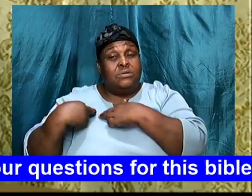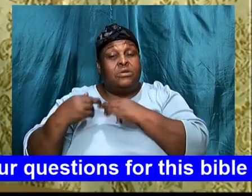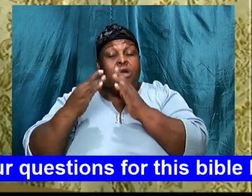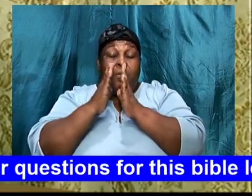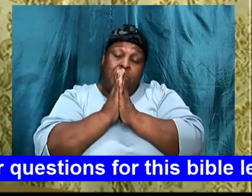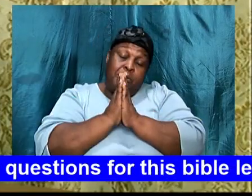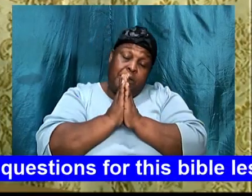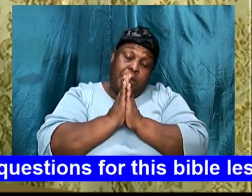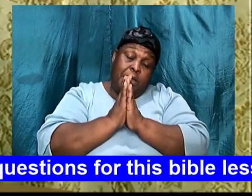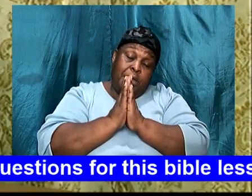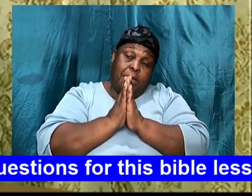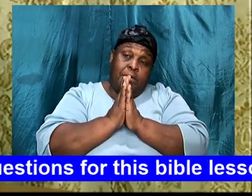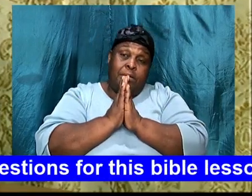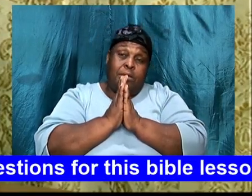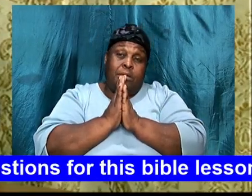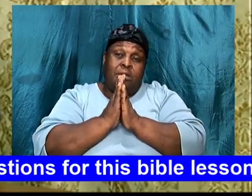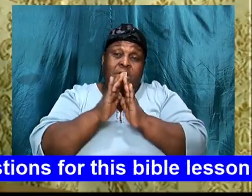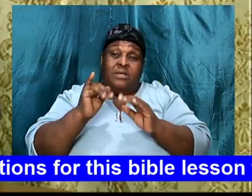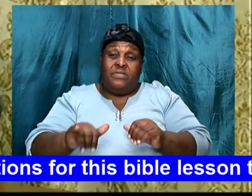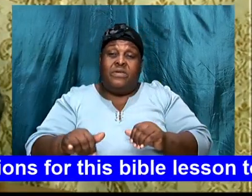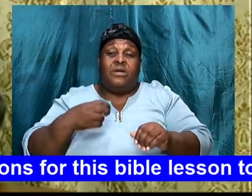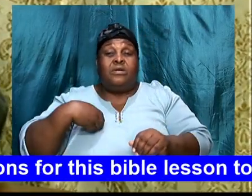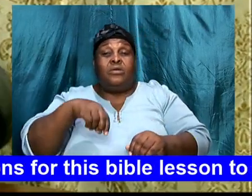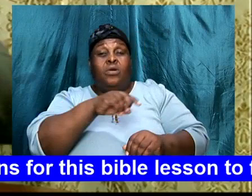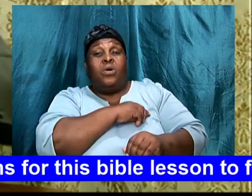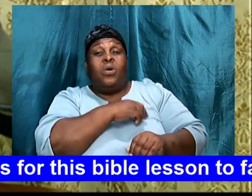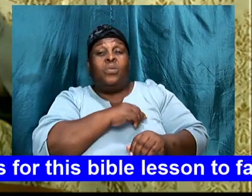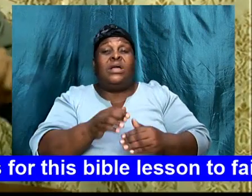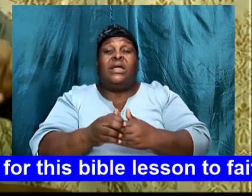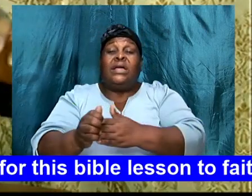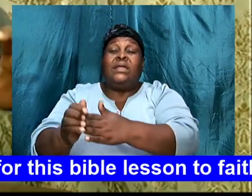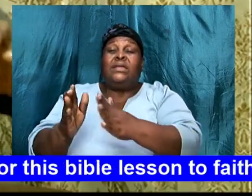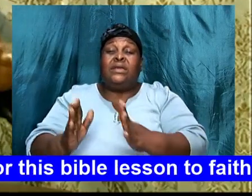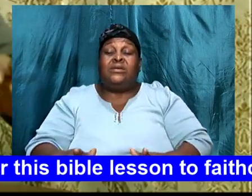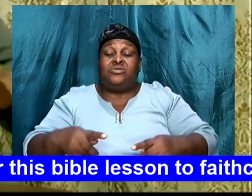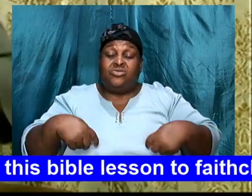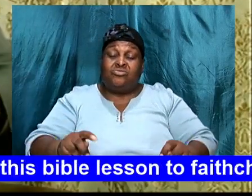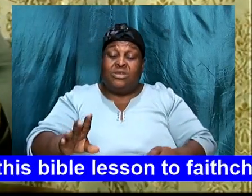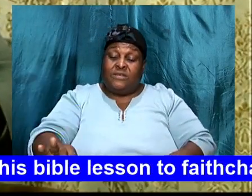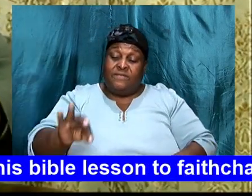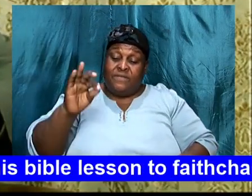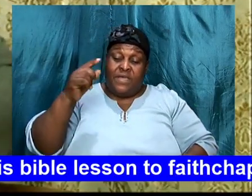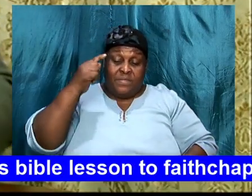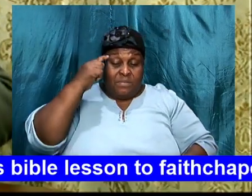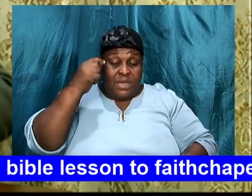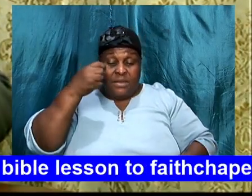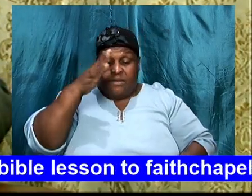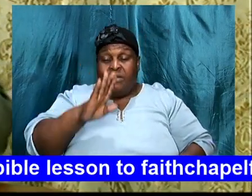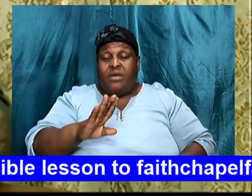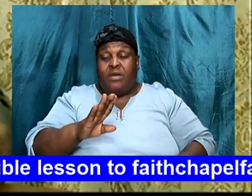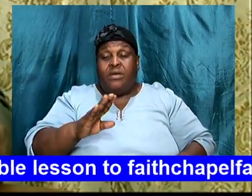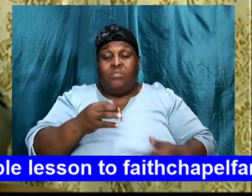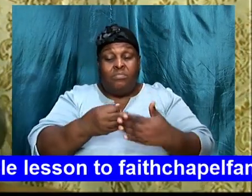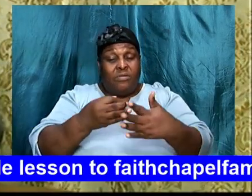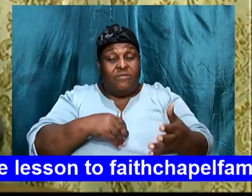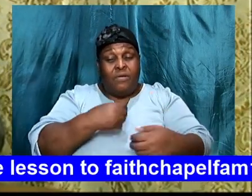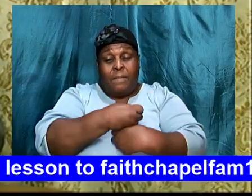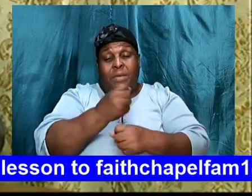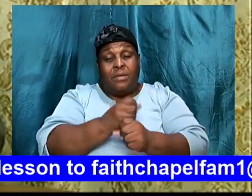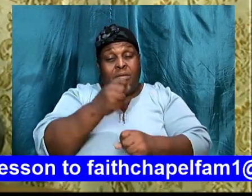pray, that our leaders, at least, try to find the mind of God, before, they make any decisions,